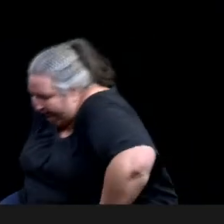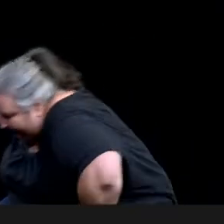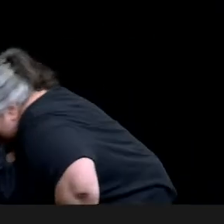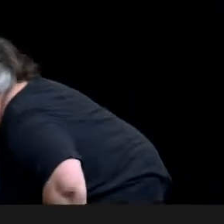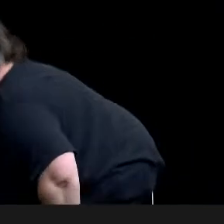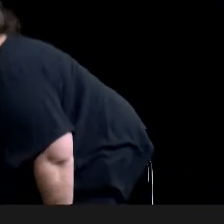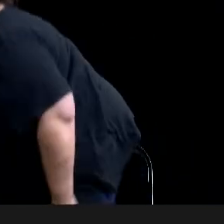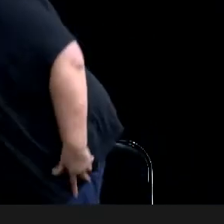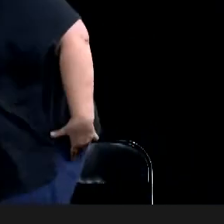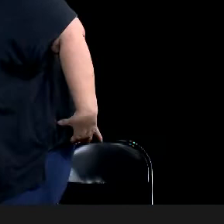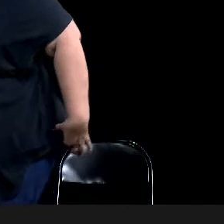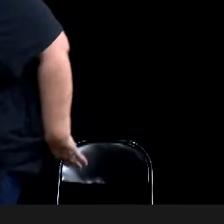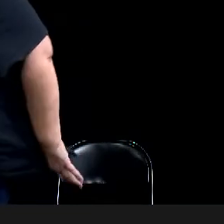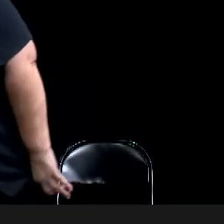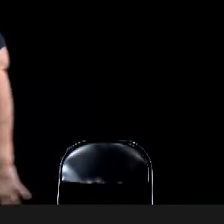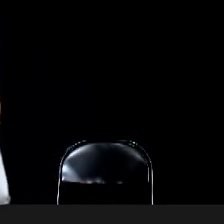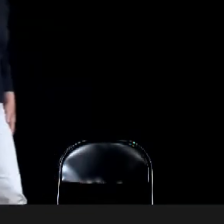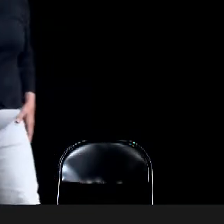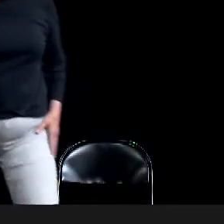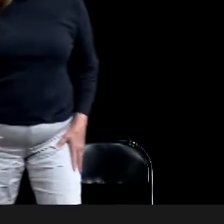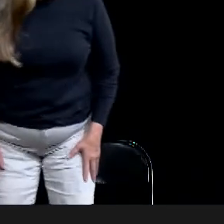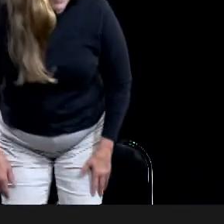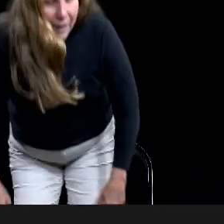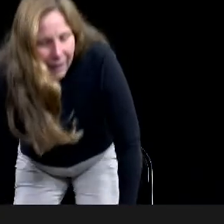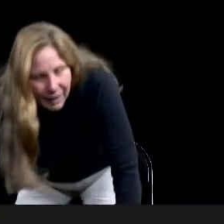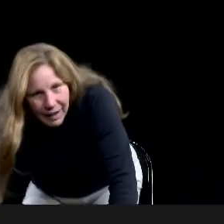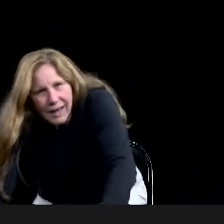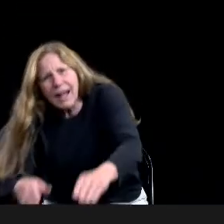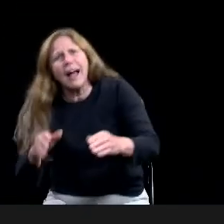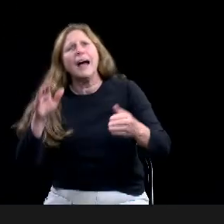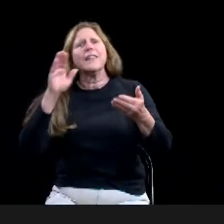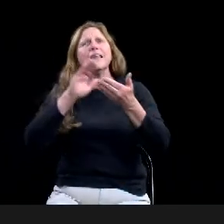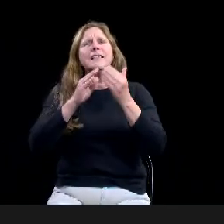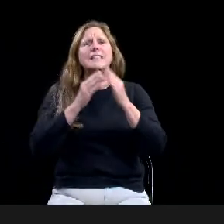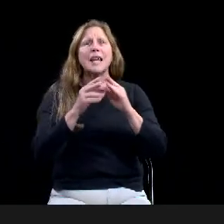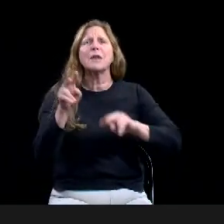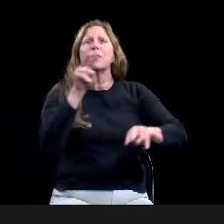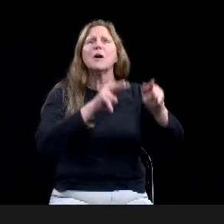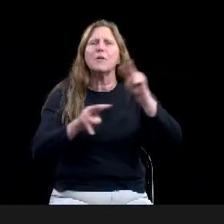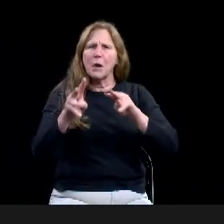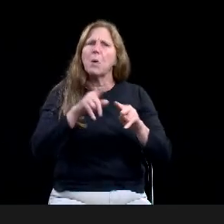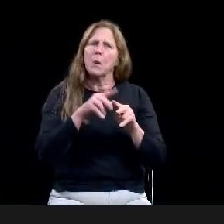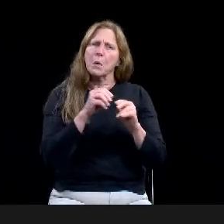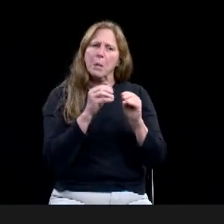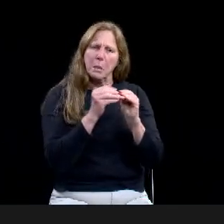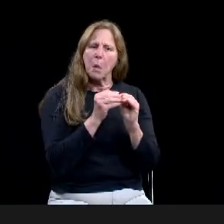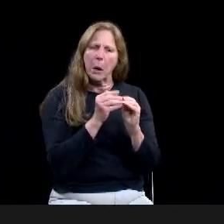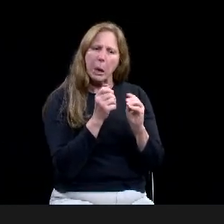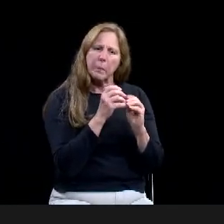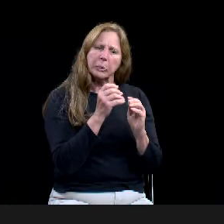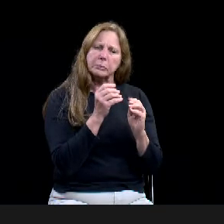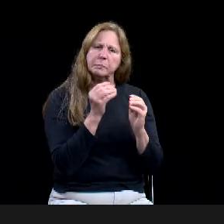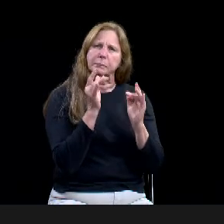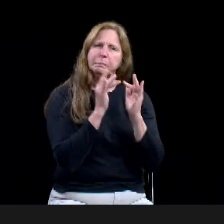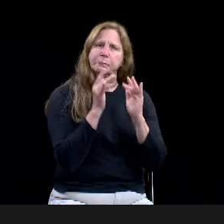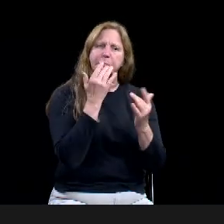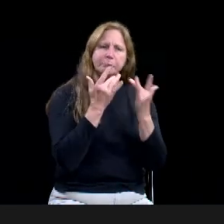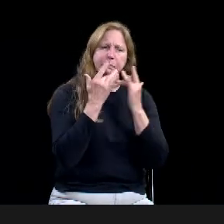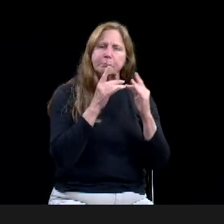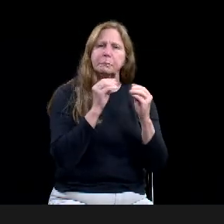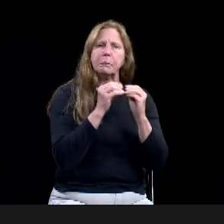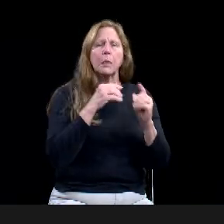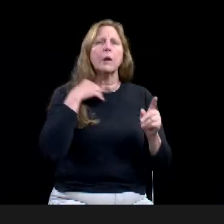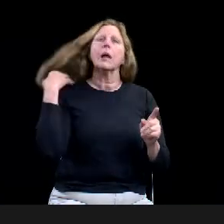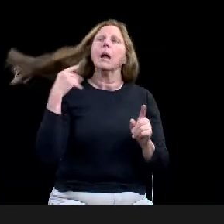we're following the models of the other people and what they recommended, but we will look for ways to, to modify this to the better as we learn,